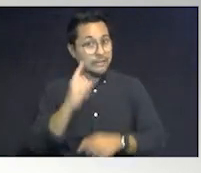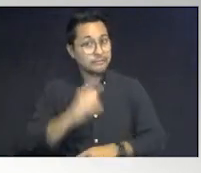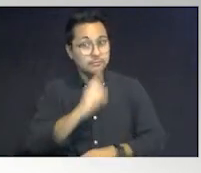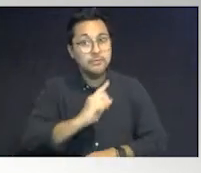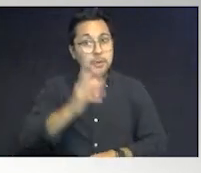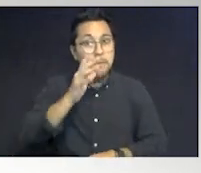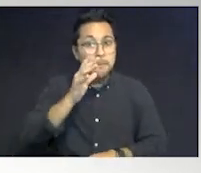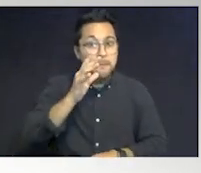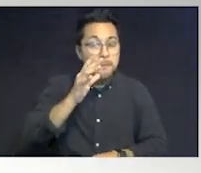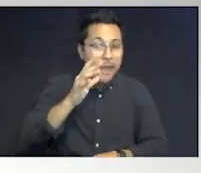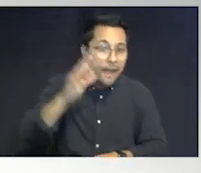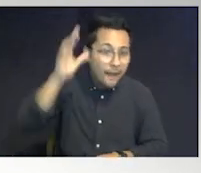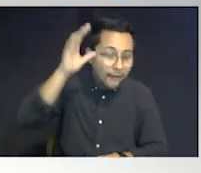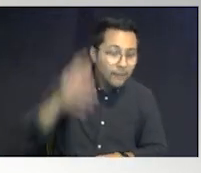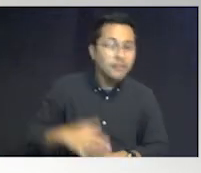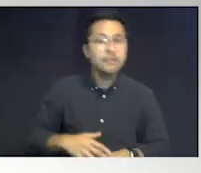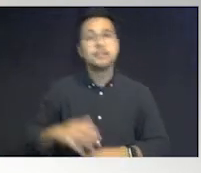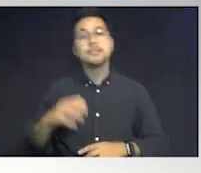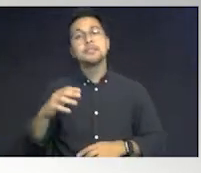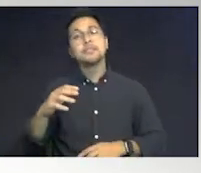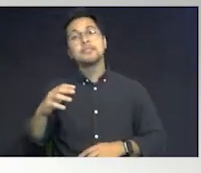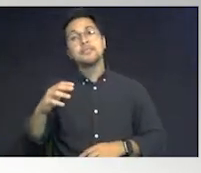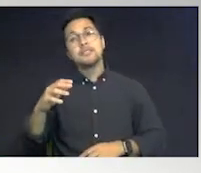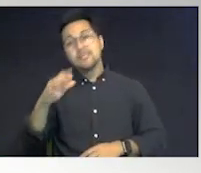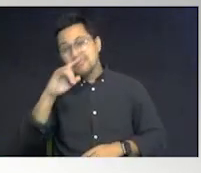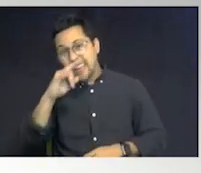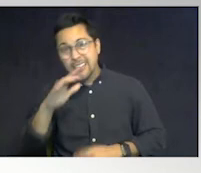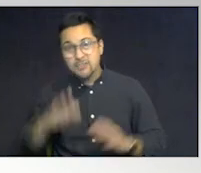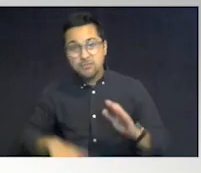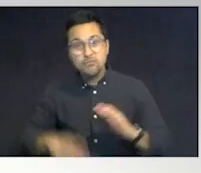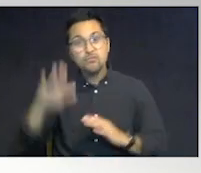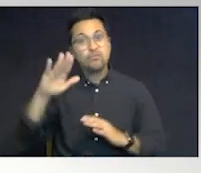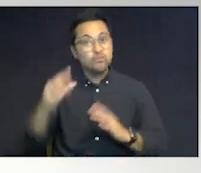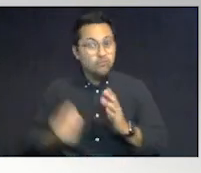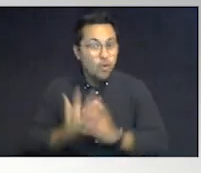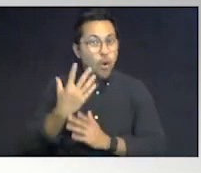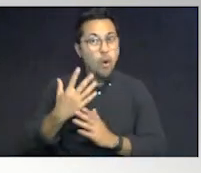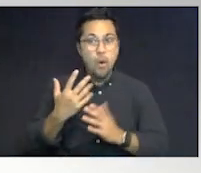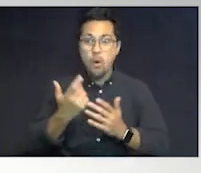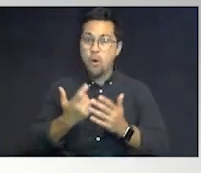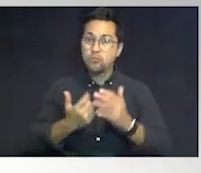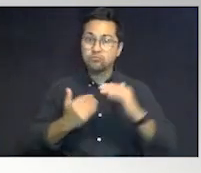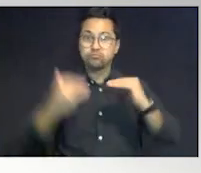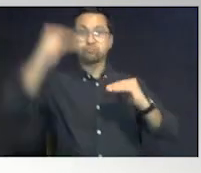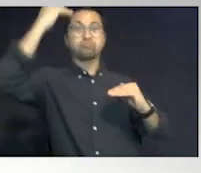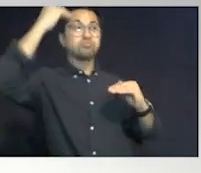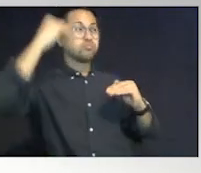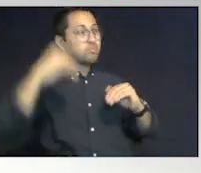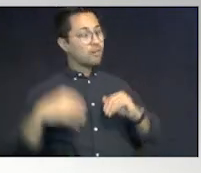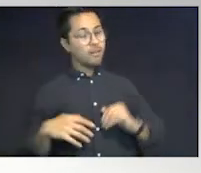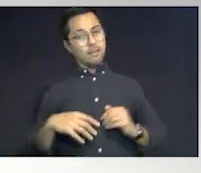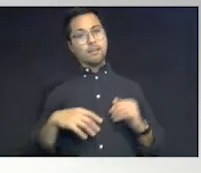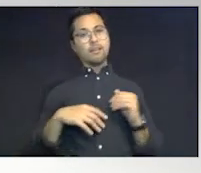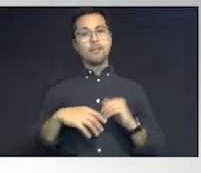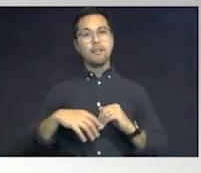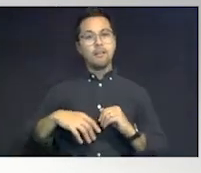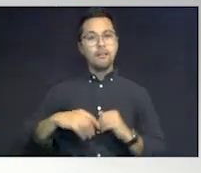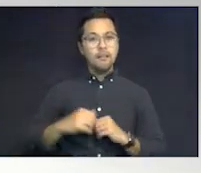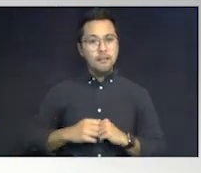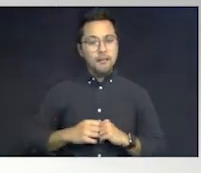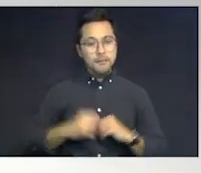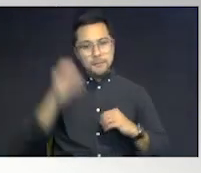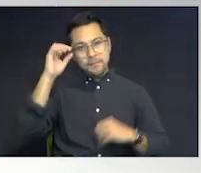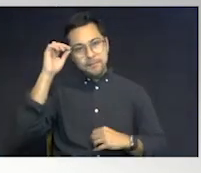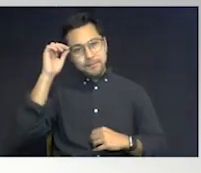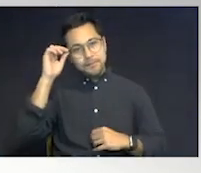parents whose children have grown larger than them. Those that have not had lack of services are maybe sitting on the med waiver waiting